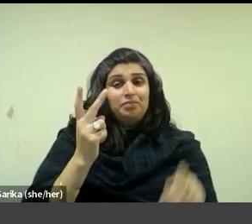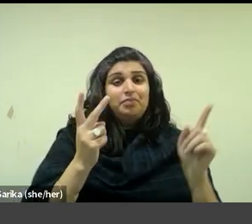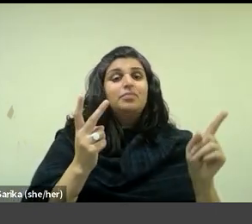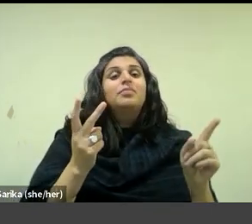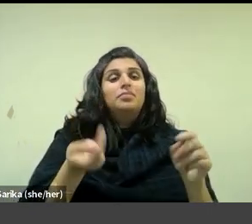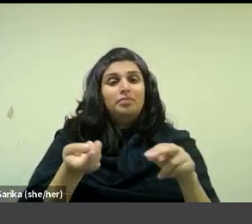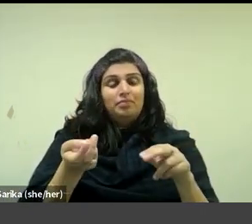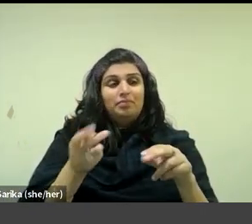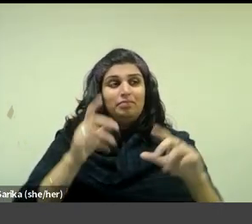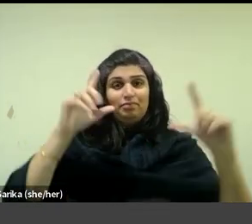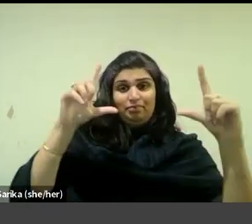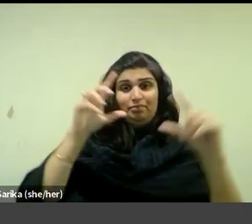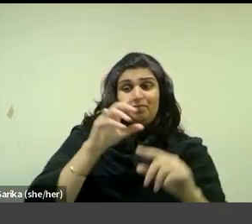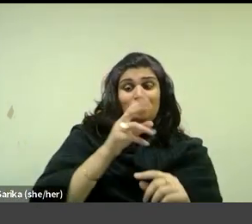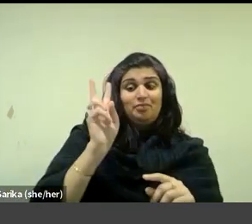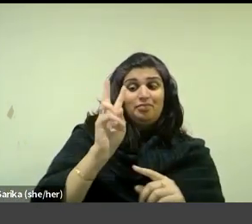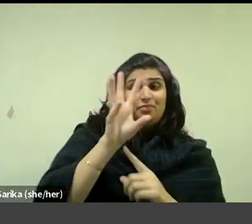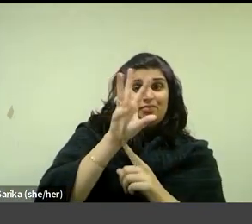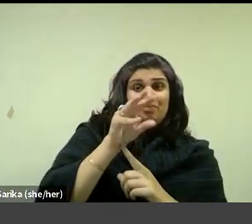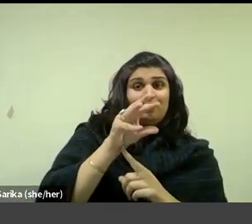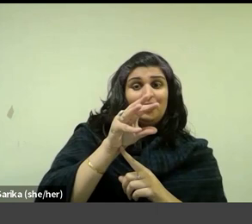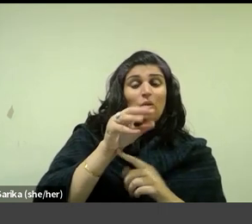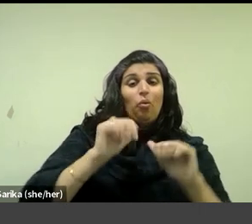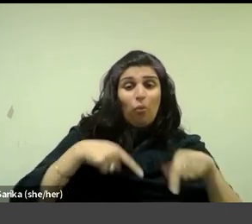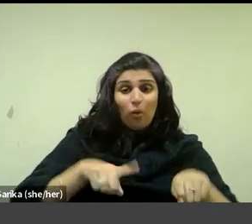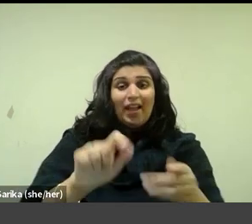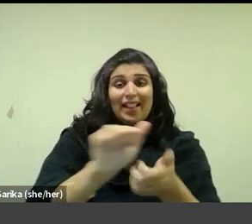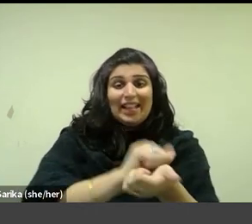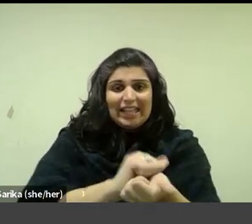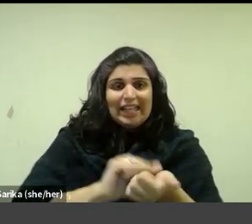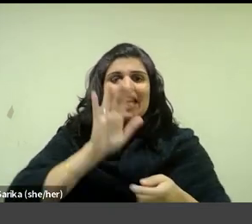son in the process of cleaning his home studio.